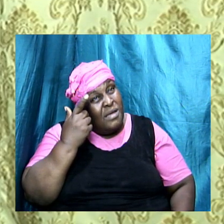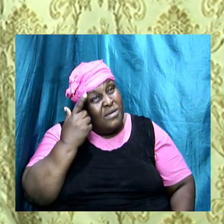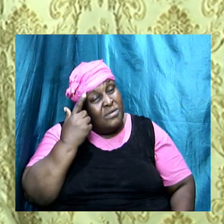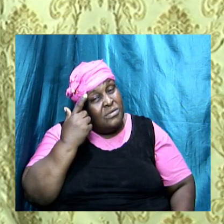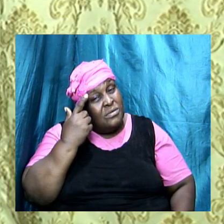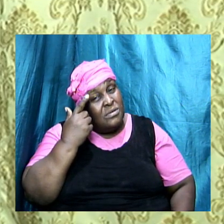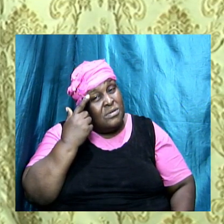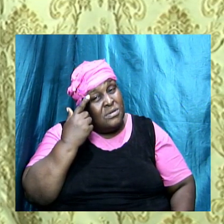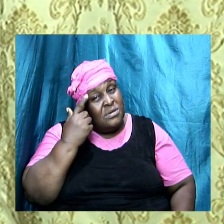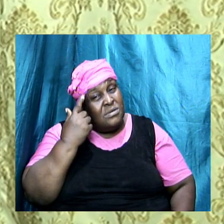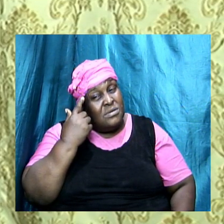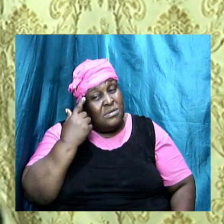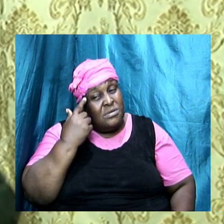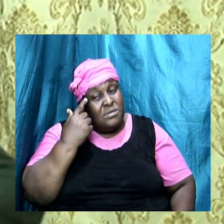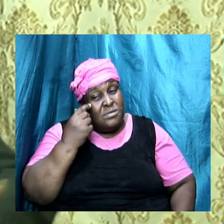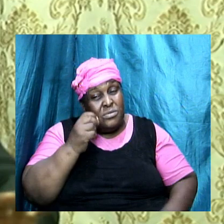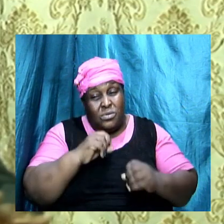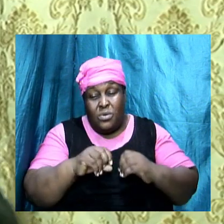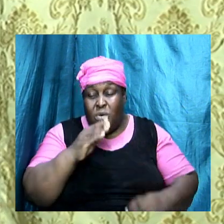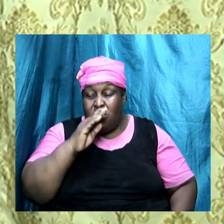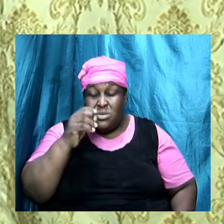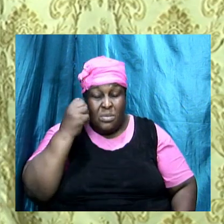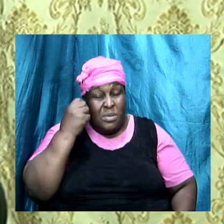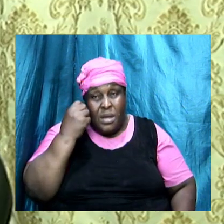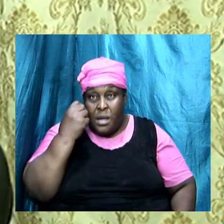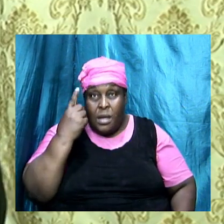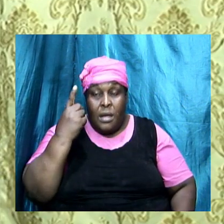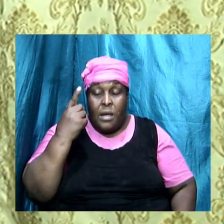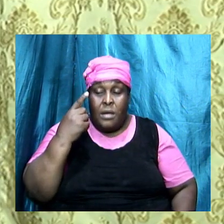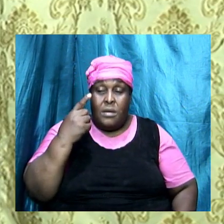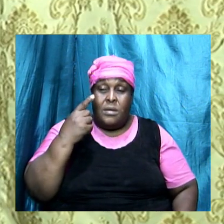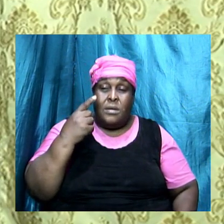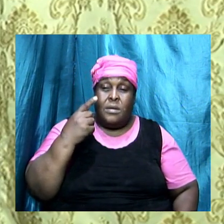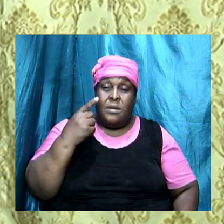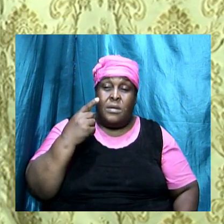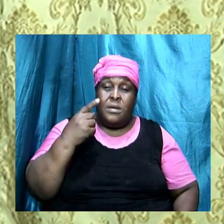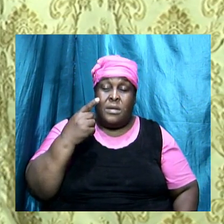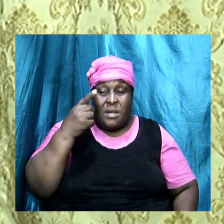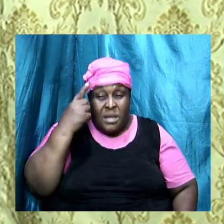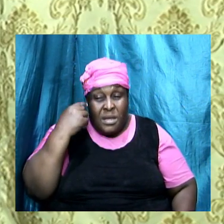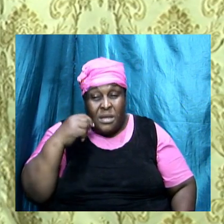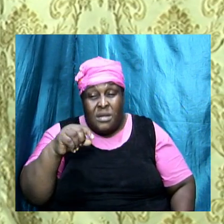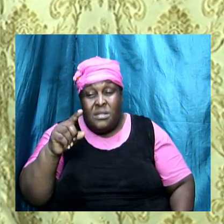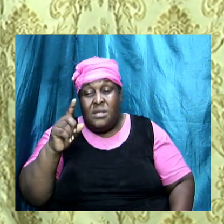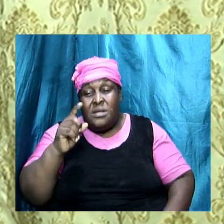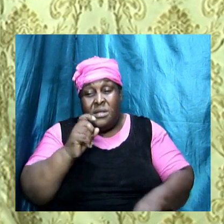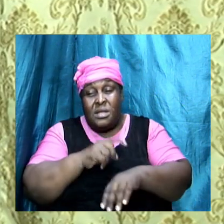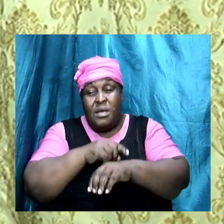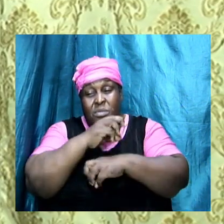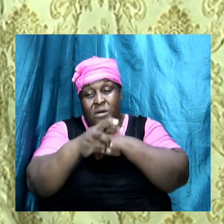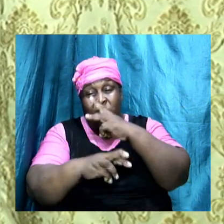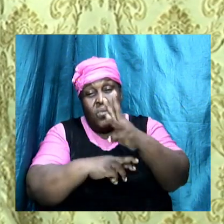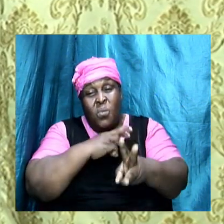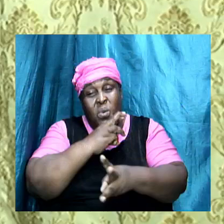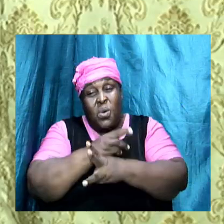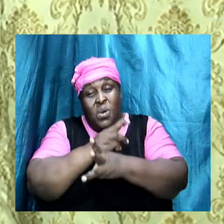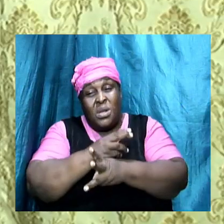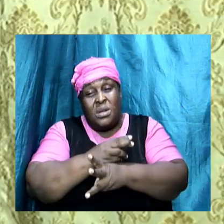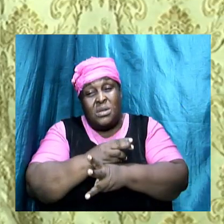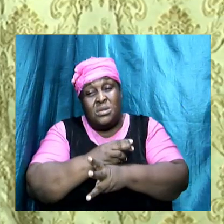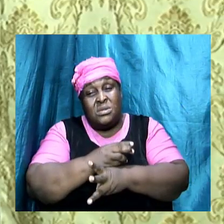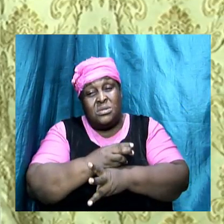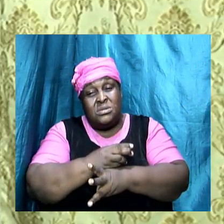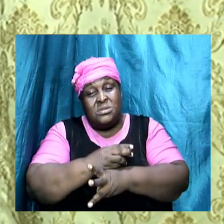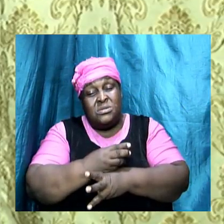and don't be surprised if the bugger move off of the book because you're going to be surprised because it's the type of world that is going to come in